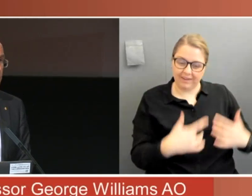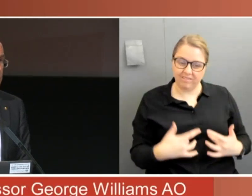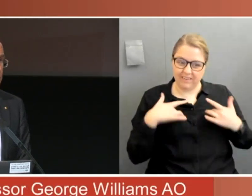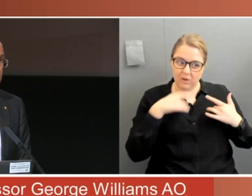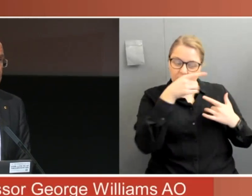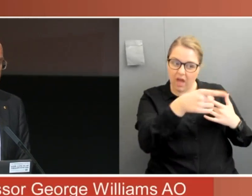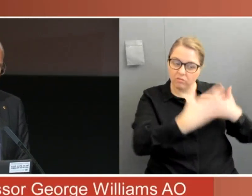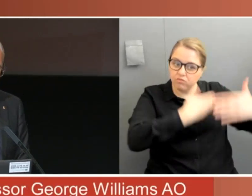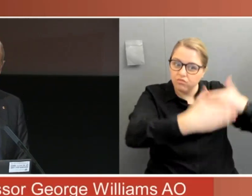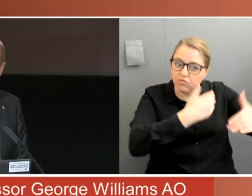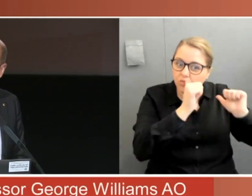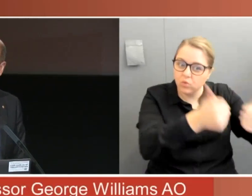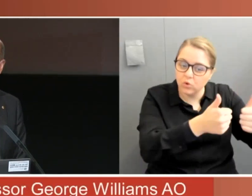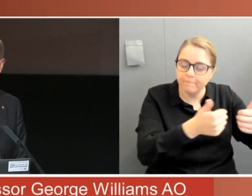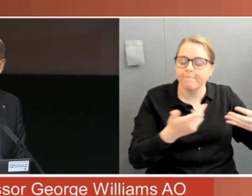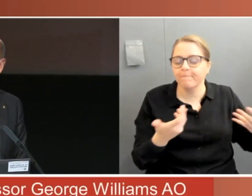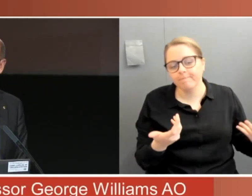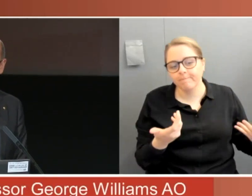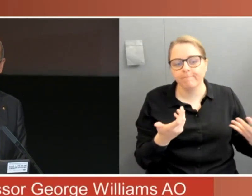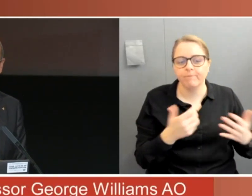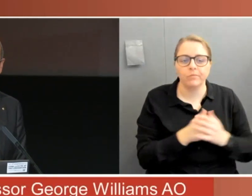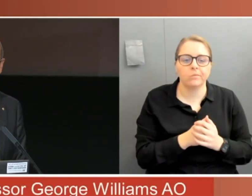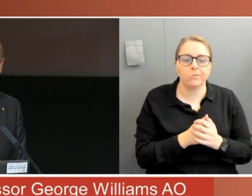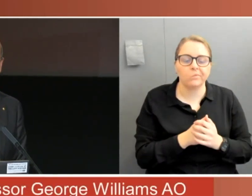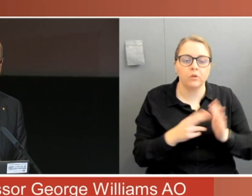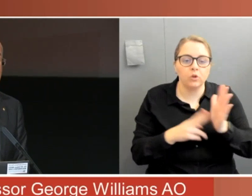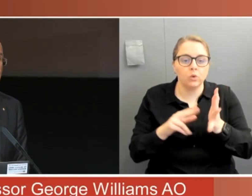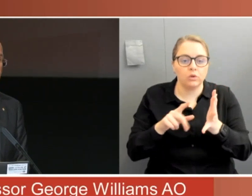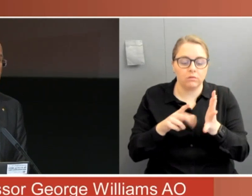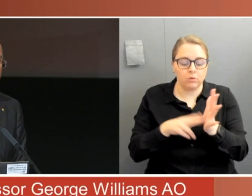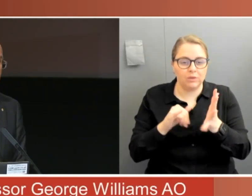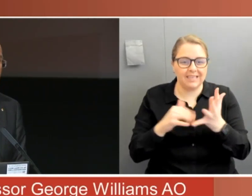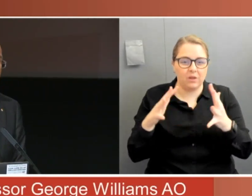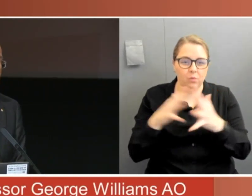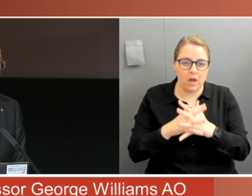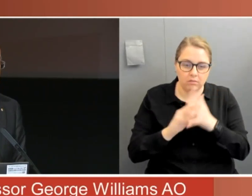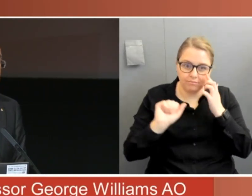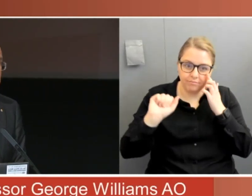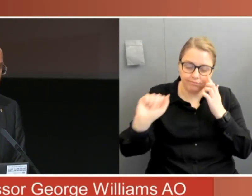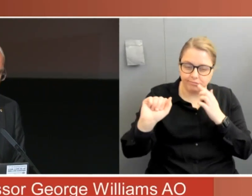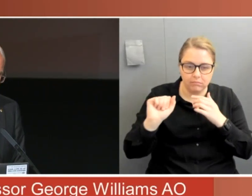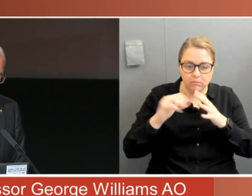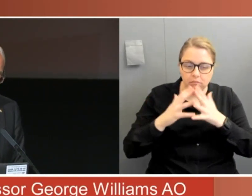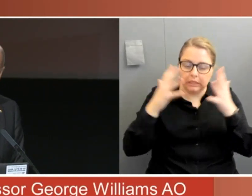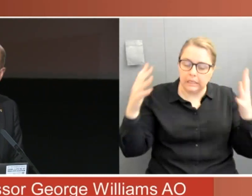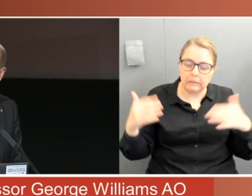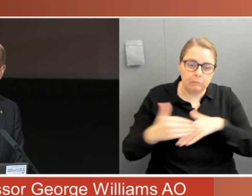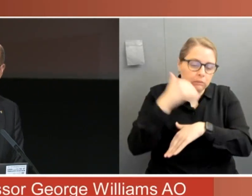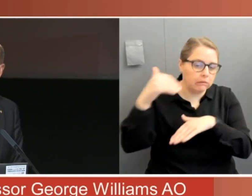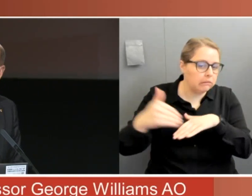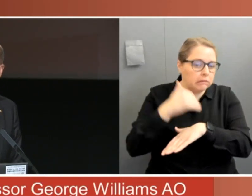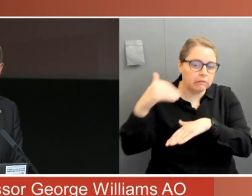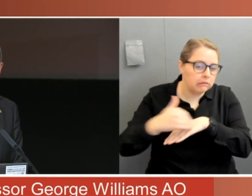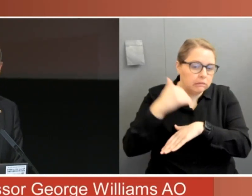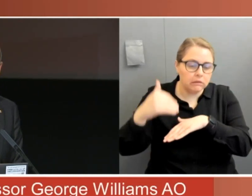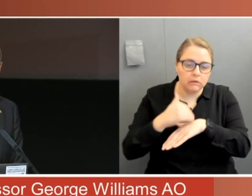sometimes based upon the different Parliaments. New South Wales, in particular, had a particularly problematic record, given its failure to sit even in the face